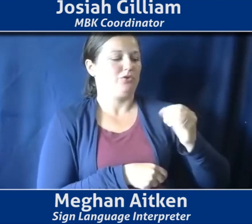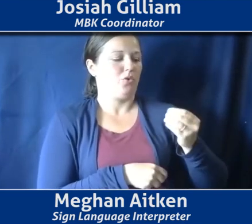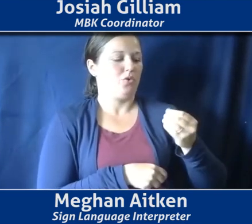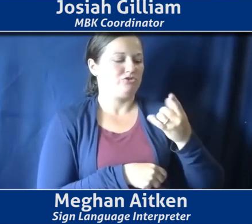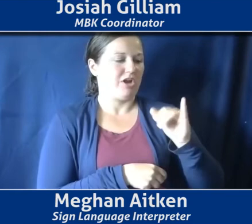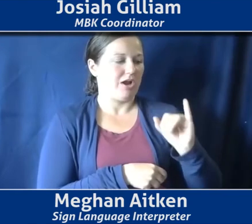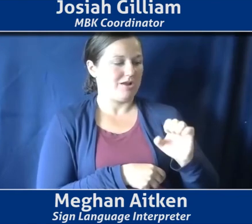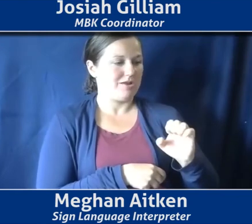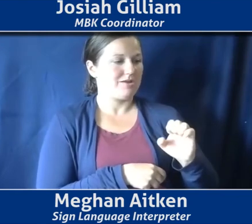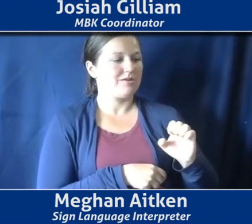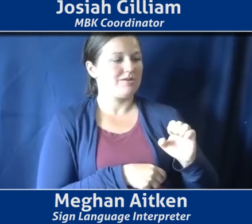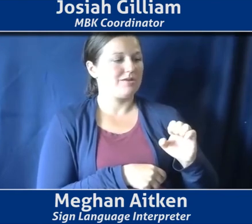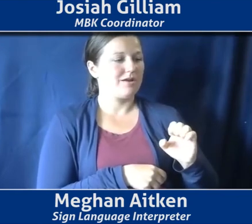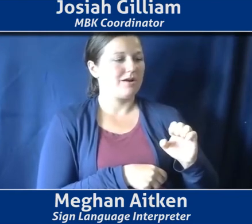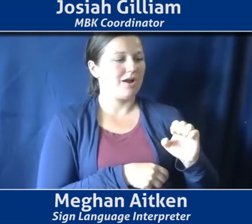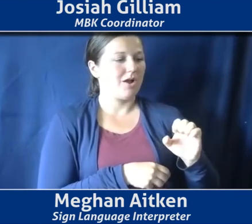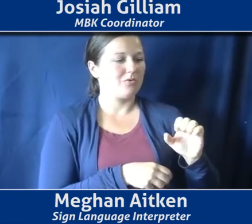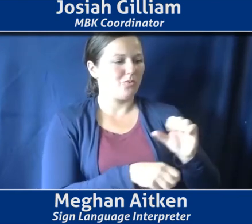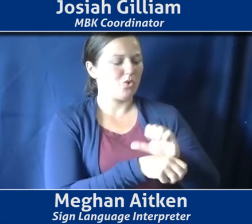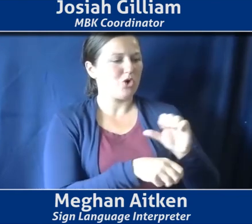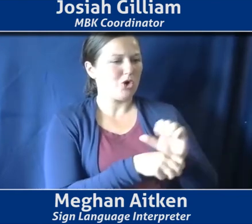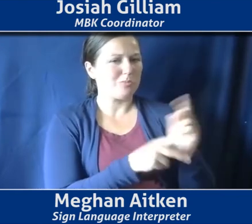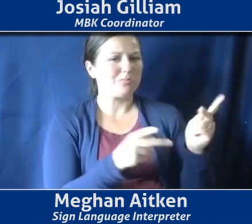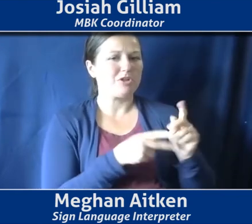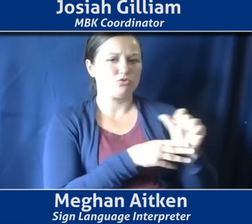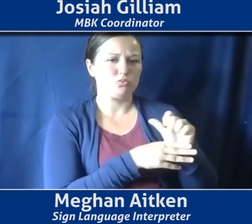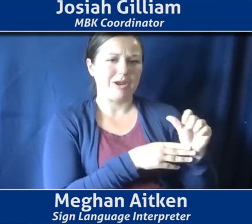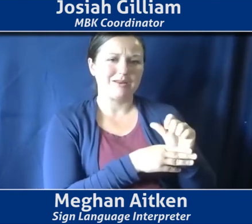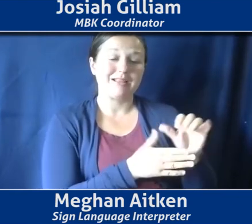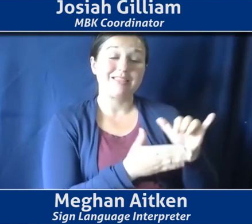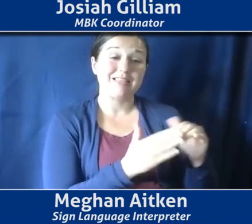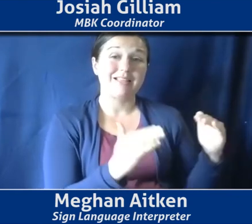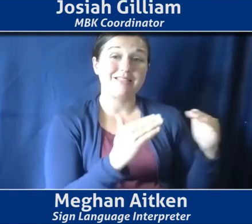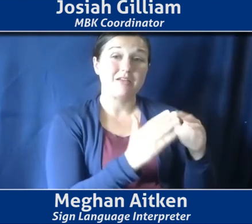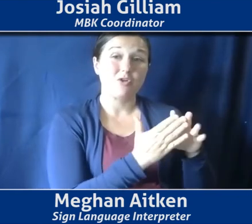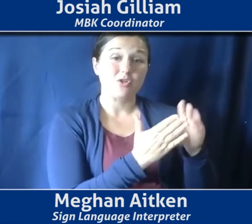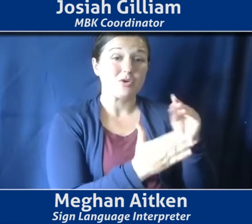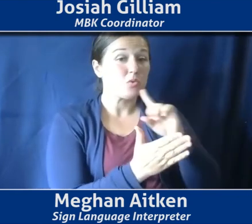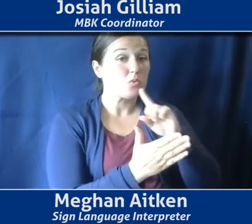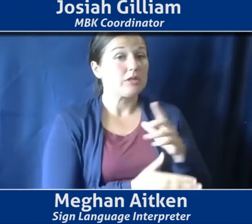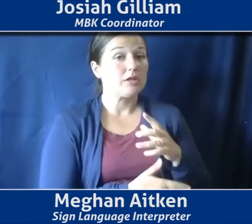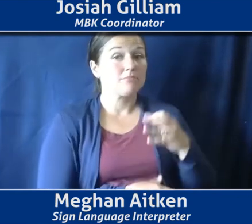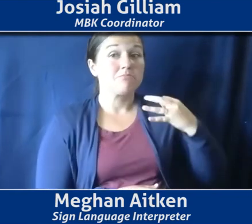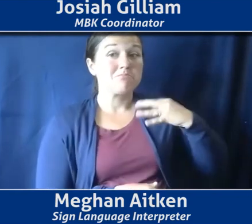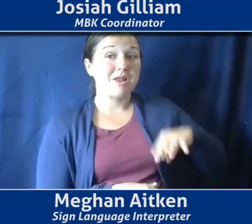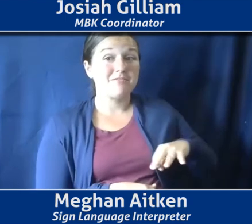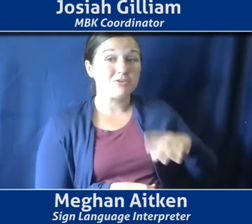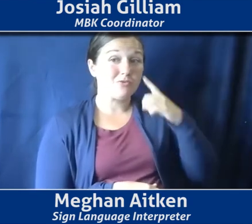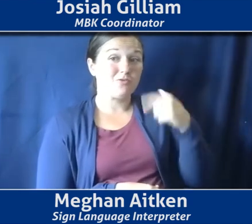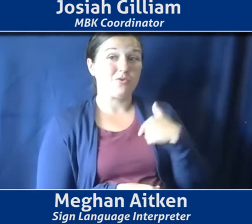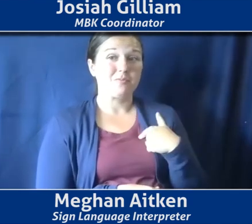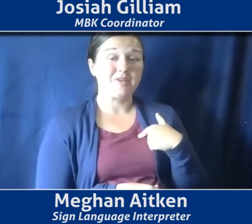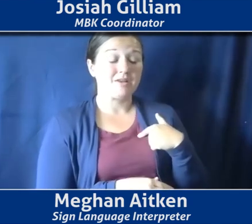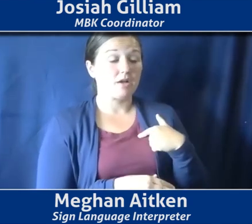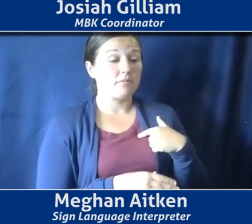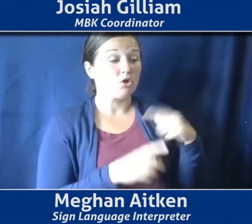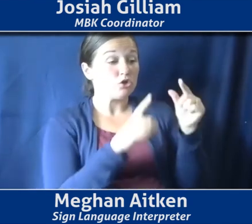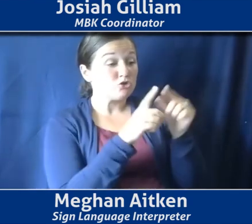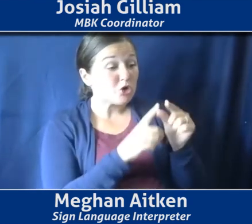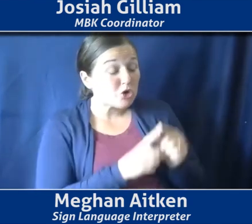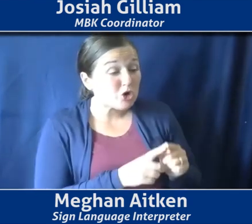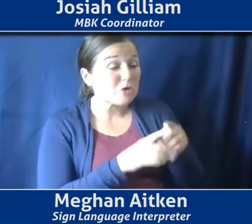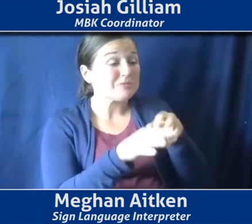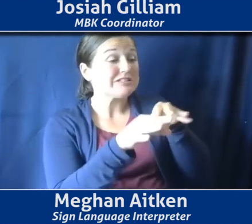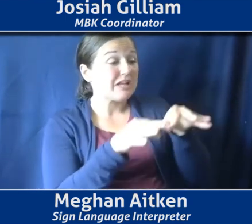there was like that level of learning that was very useful for me in terms of, you definitions, terms, and adding nuance to my